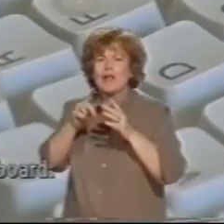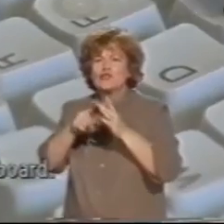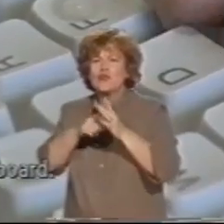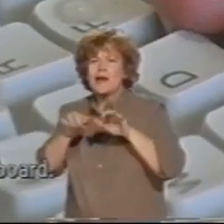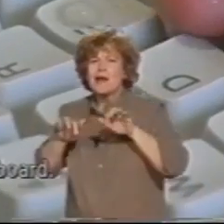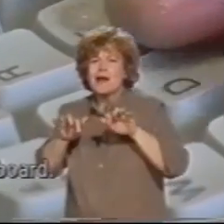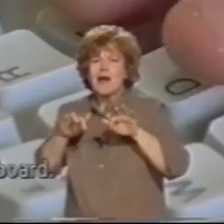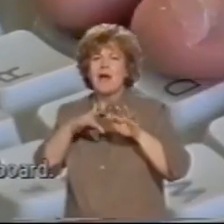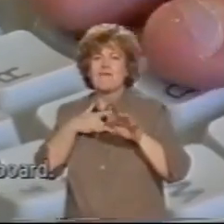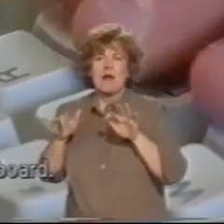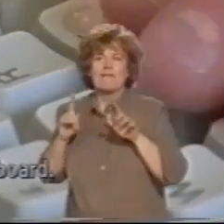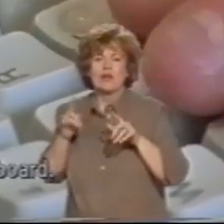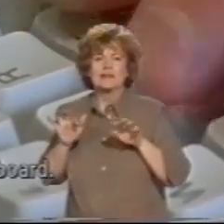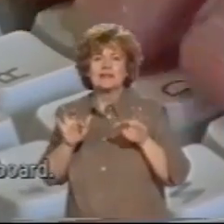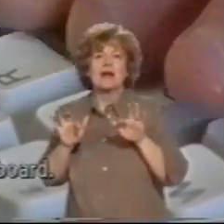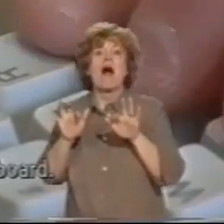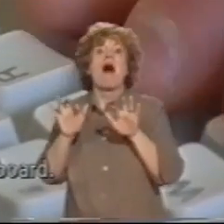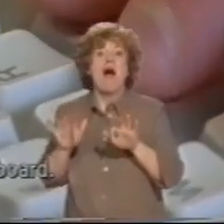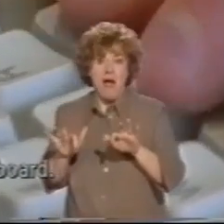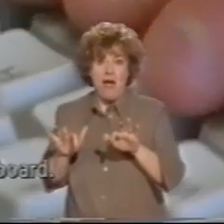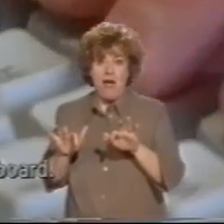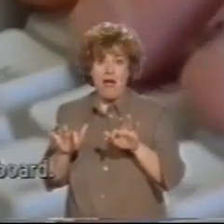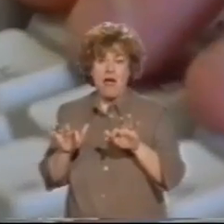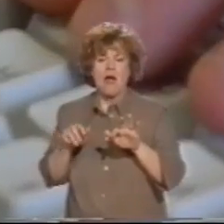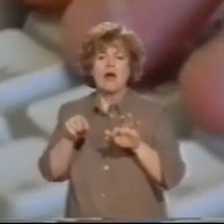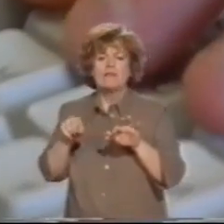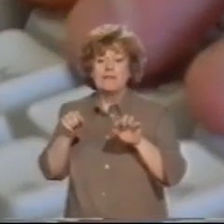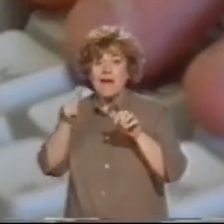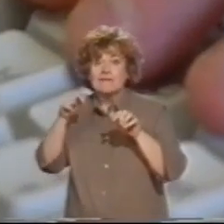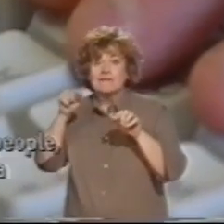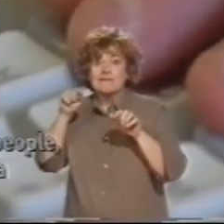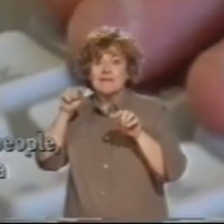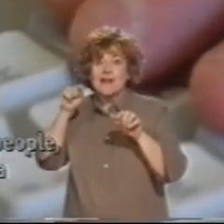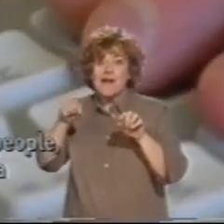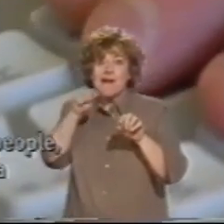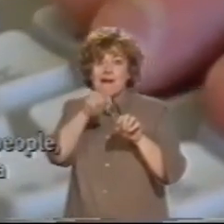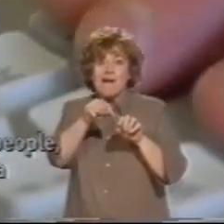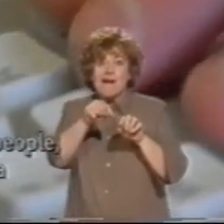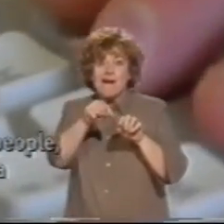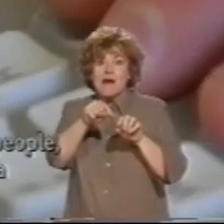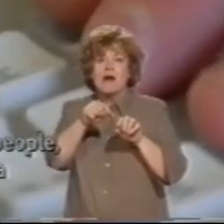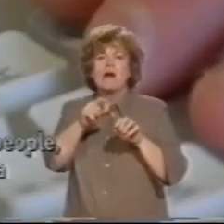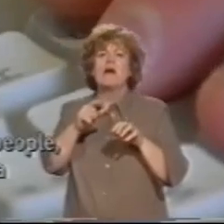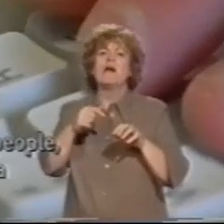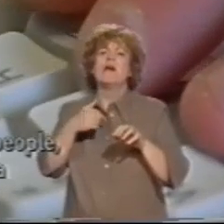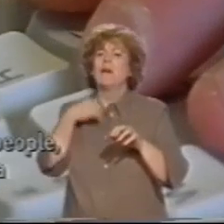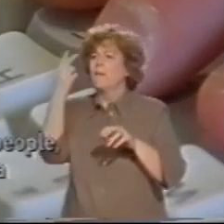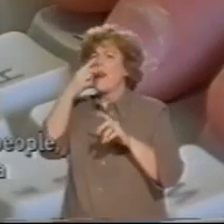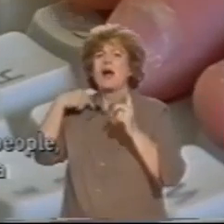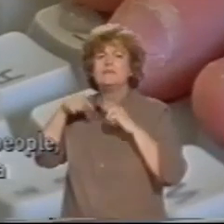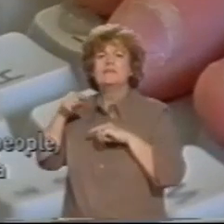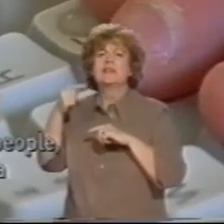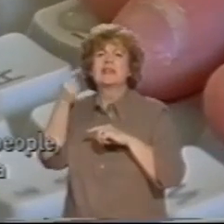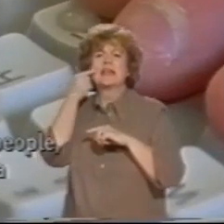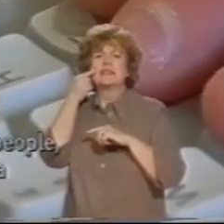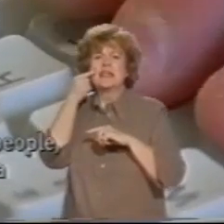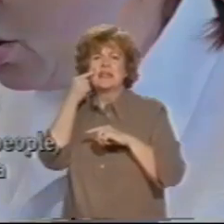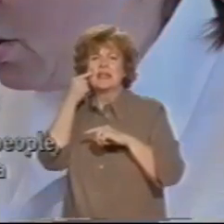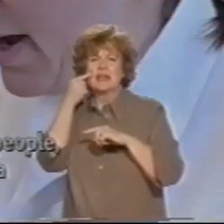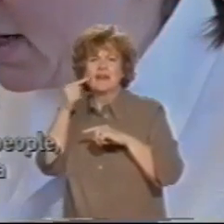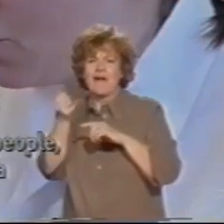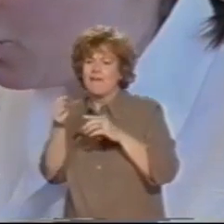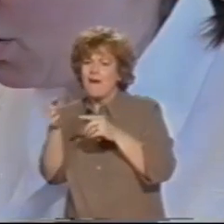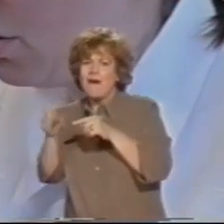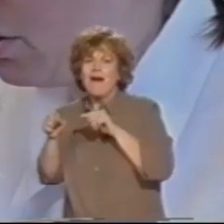the F and the J on the keyboard to make it easier for blind people. For there is a